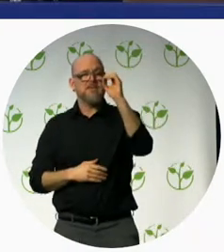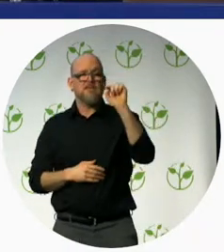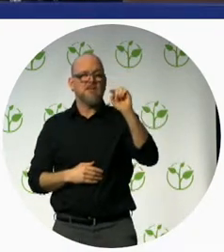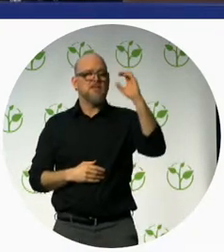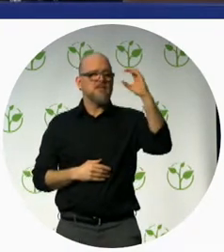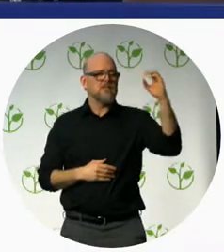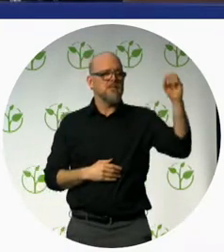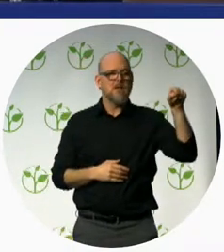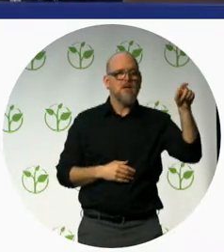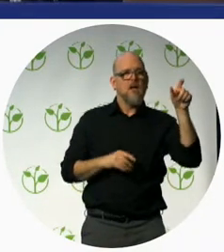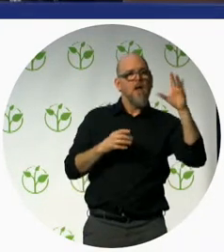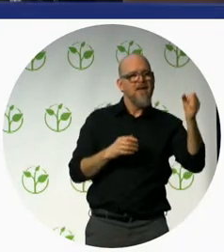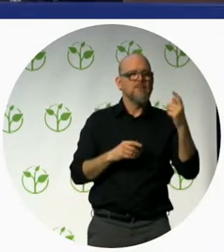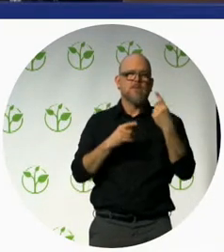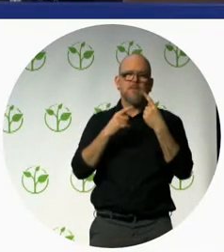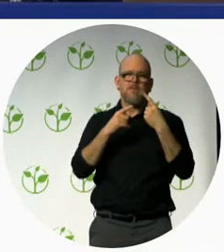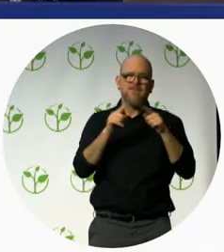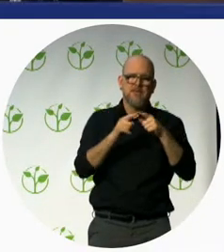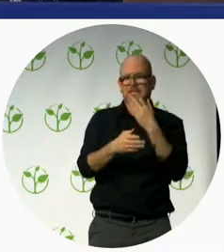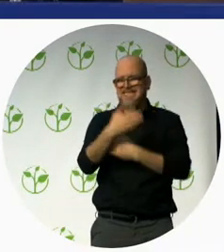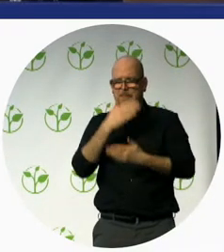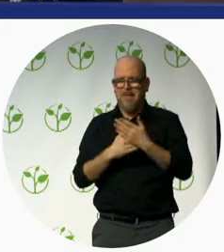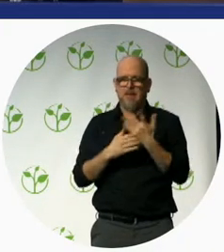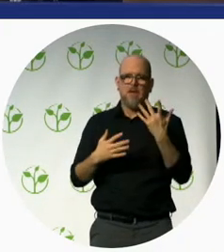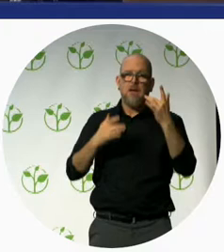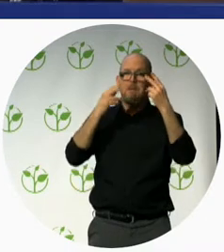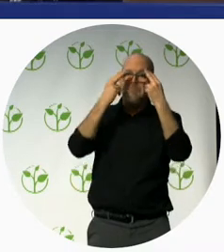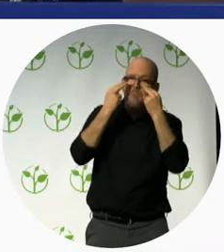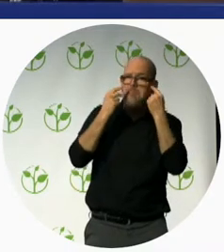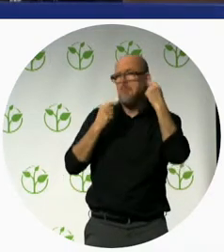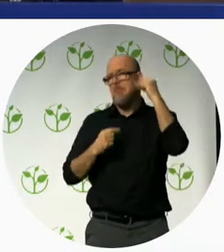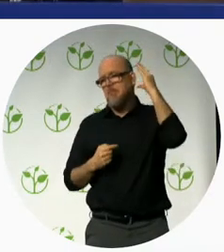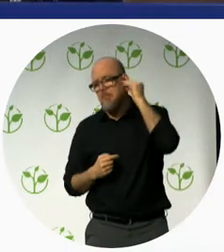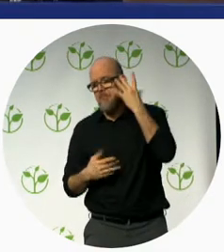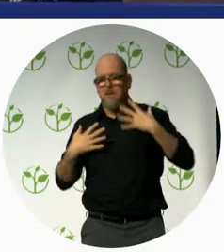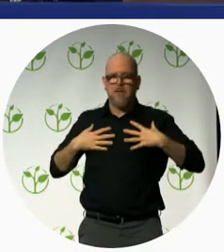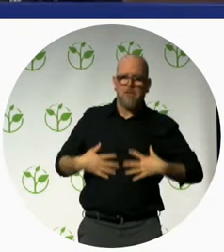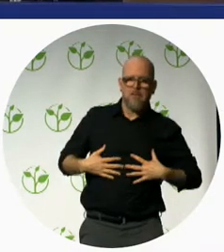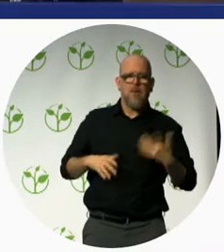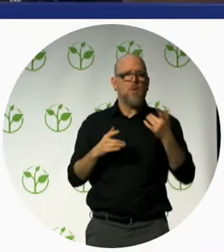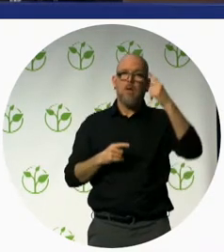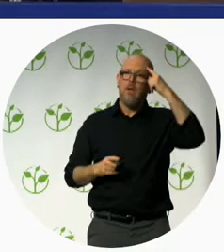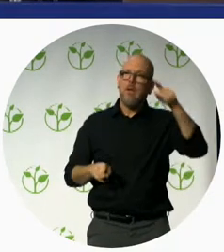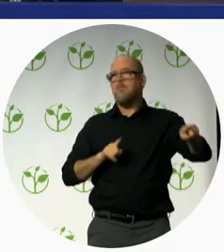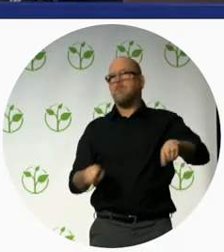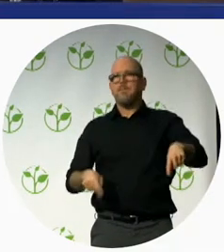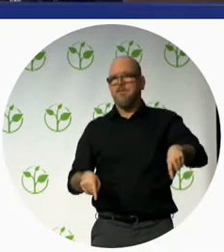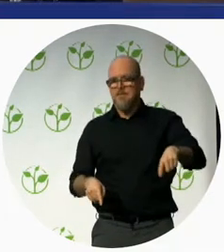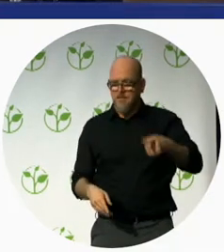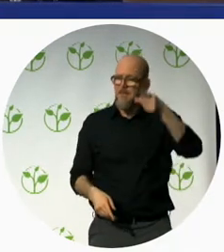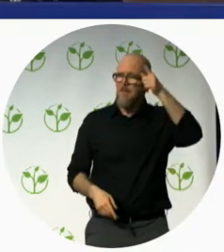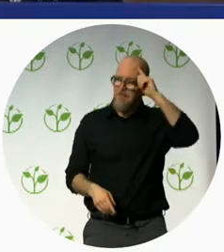including blindness, physical impairment, hearing impairment and epilepsy so once they are identified